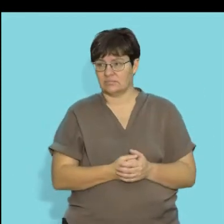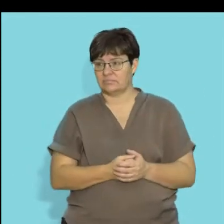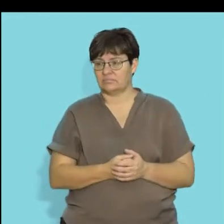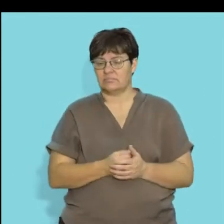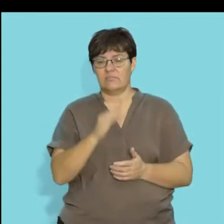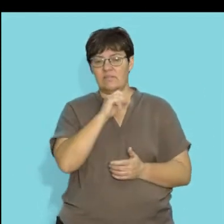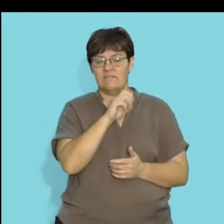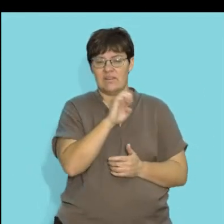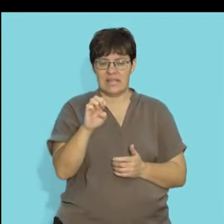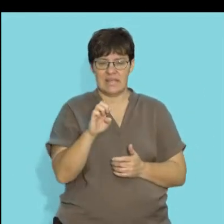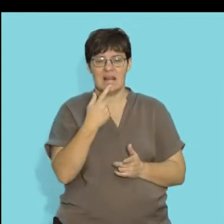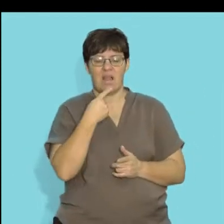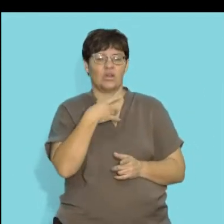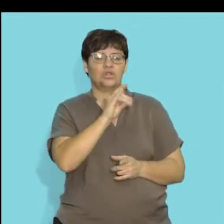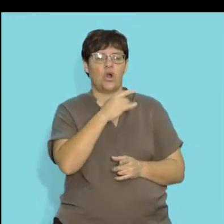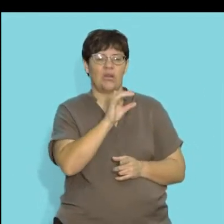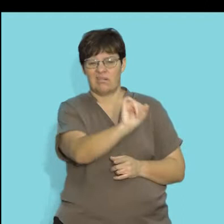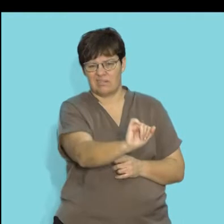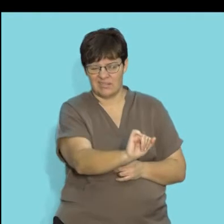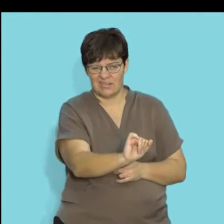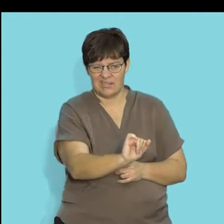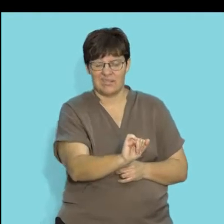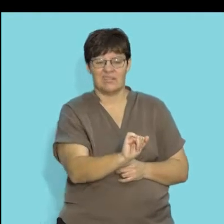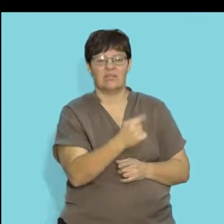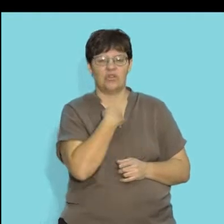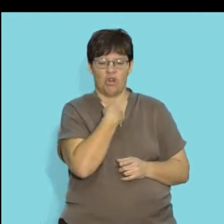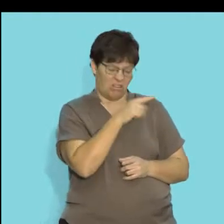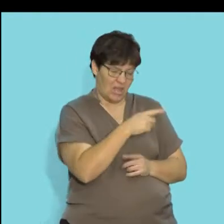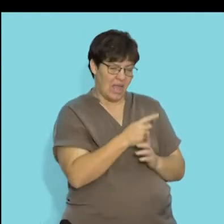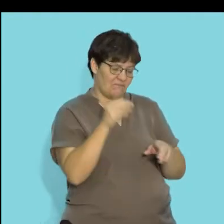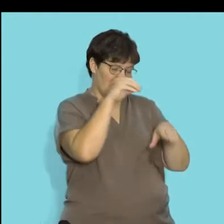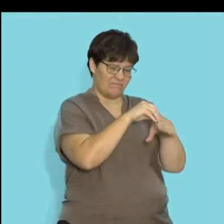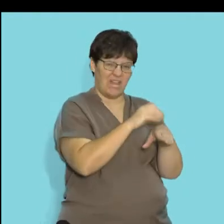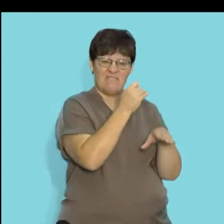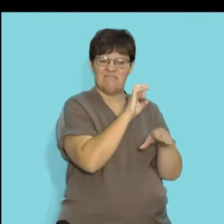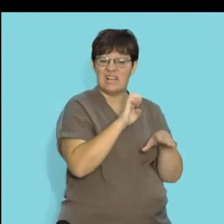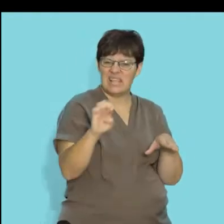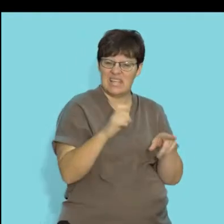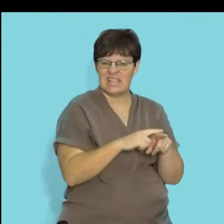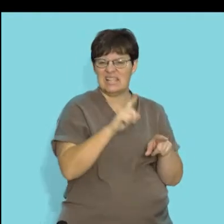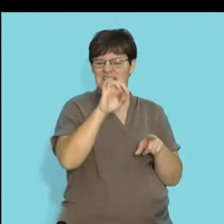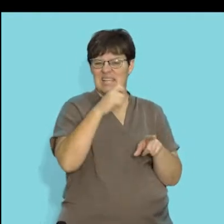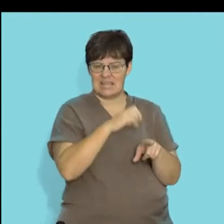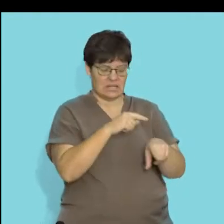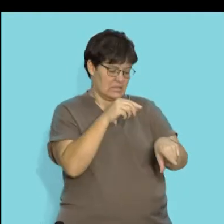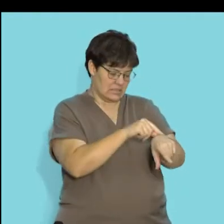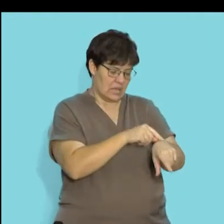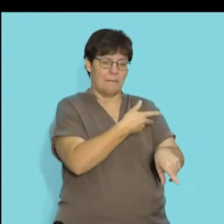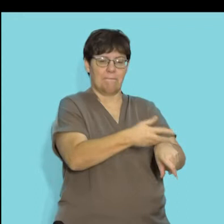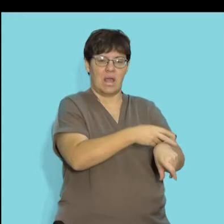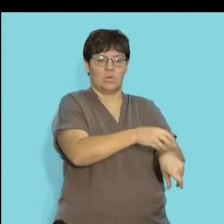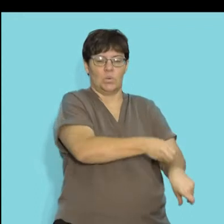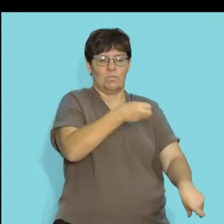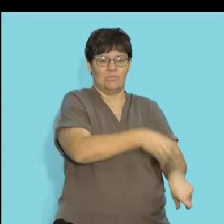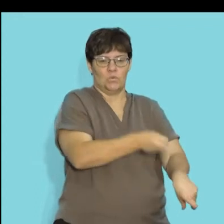flea on a domestic pet. That is a dog. And so, these are fleas or ticks that live off dogs that actually access